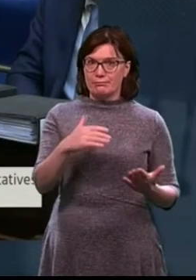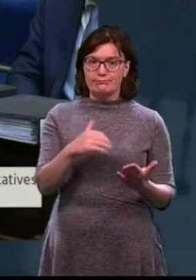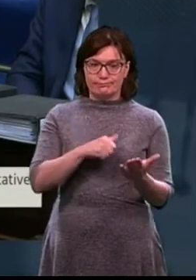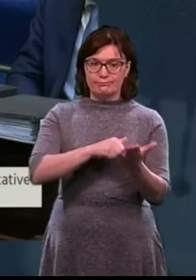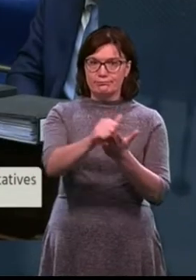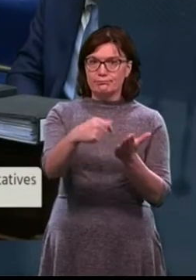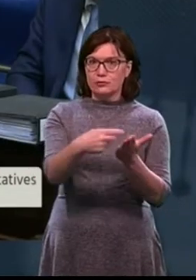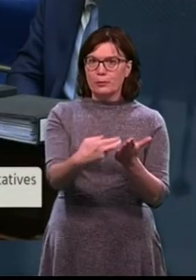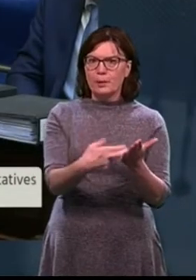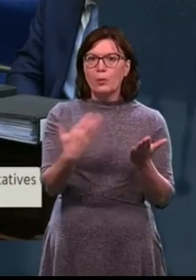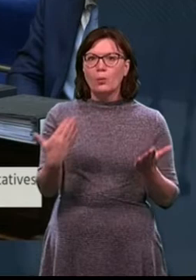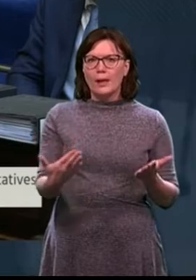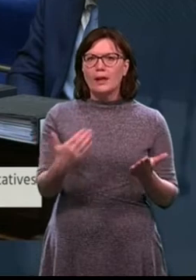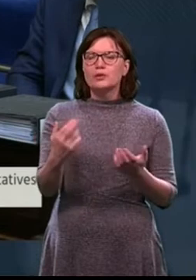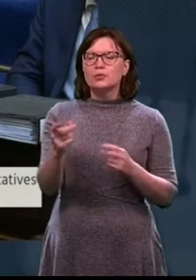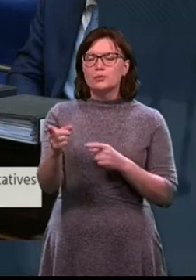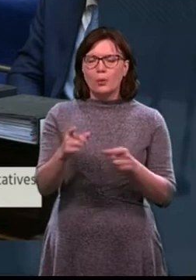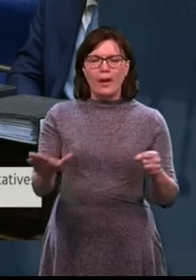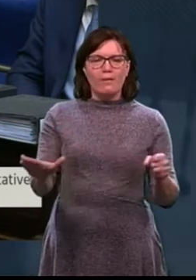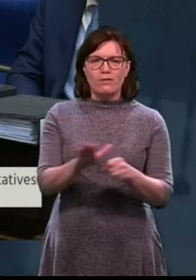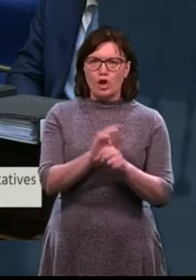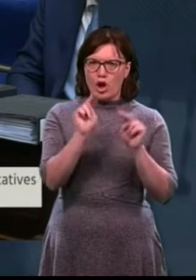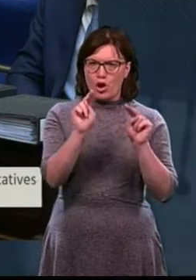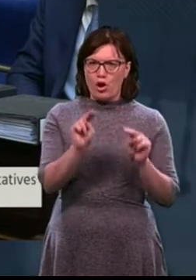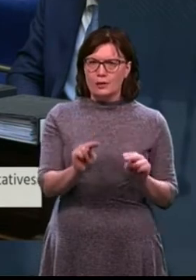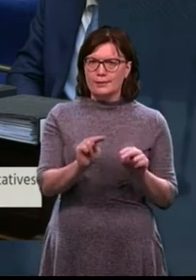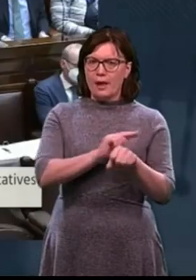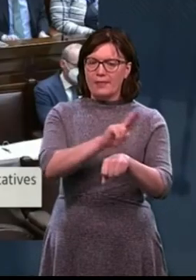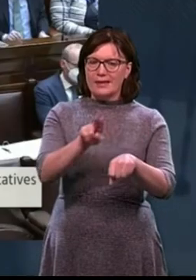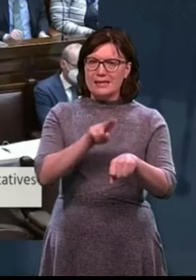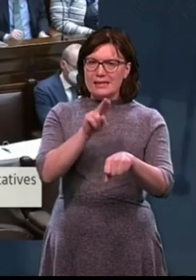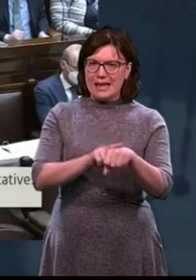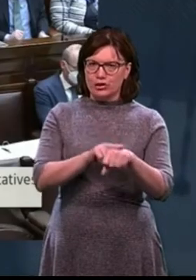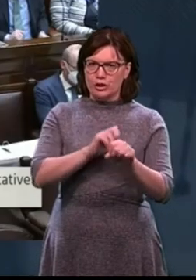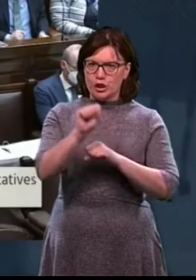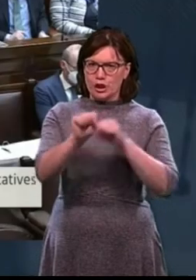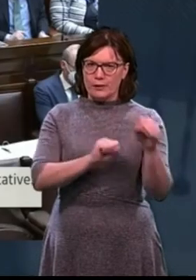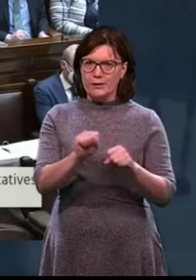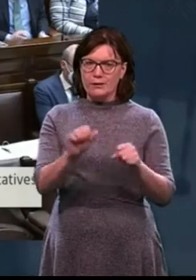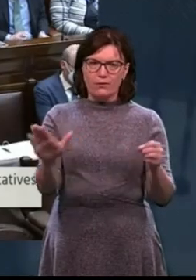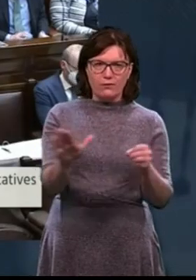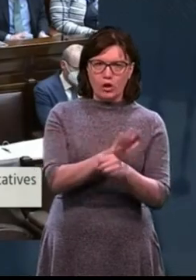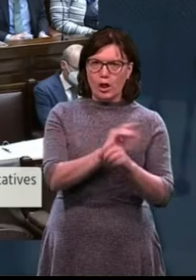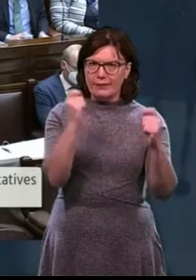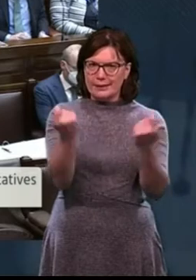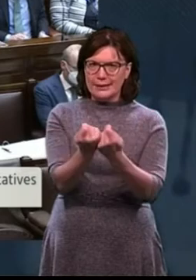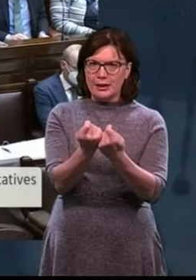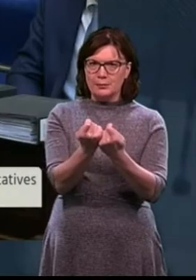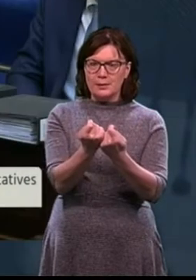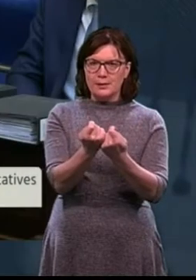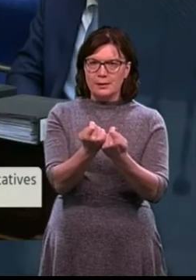report, there will be a full audit nationwide of compliance with CAMHS operational guidelines by all CAMHS teams. In addition,